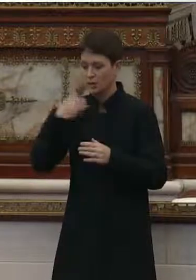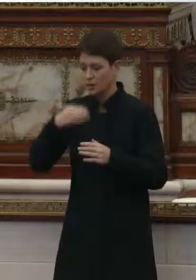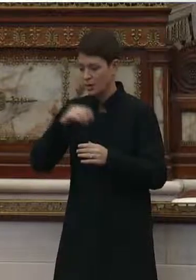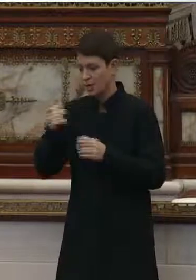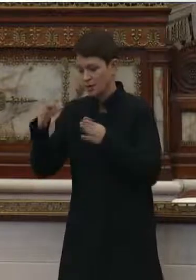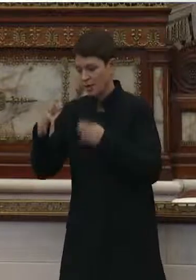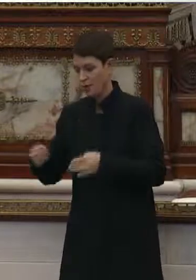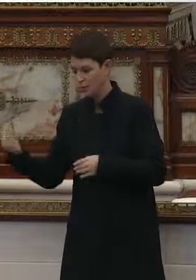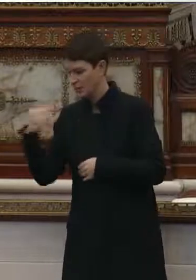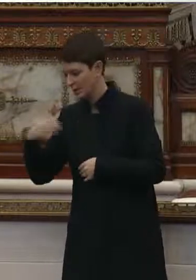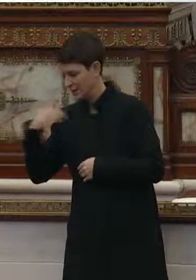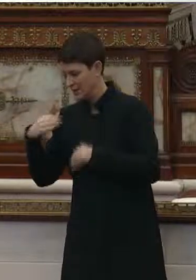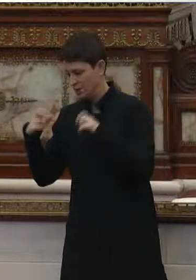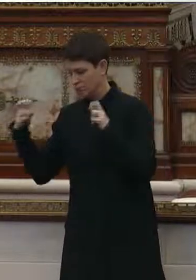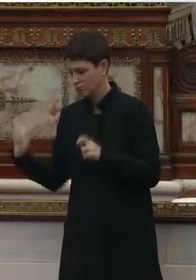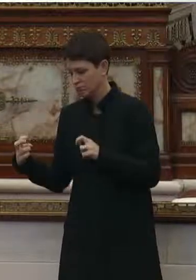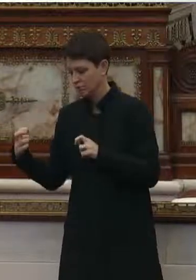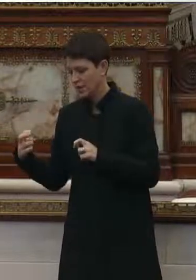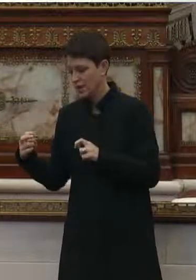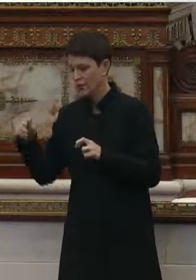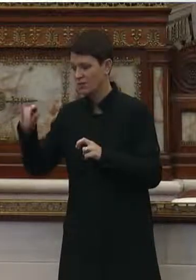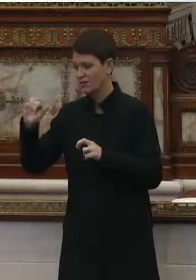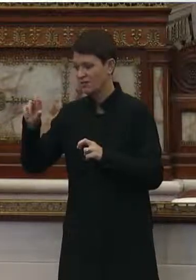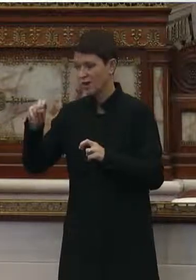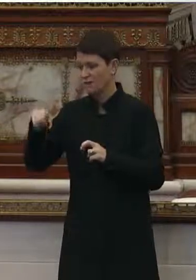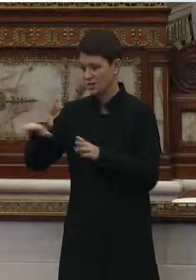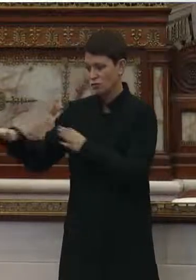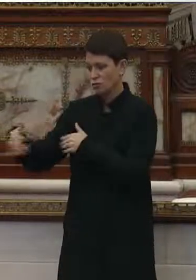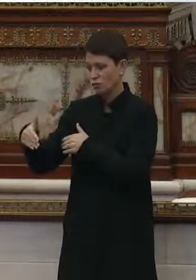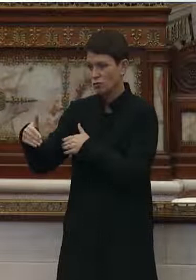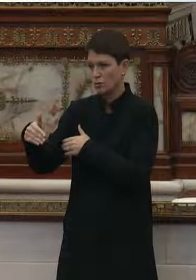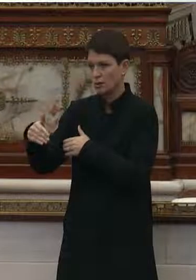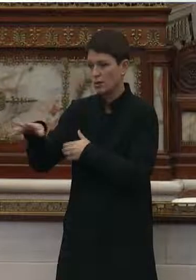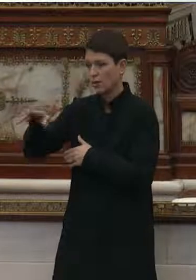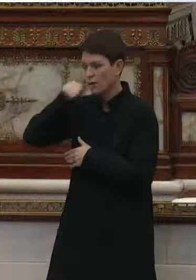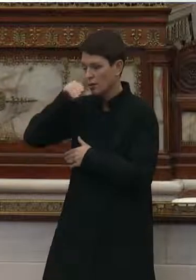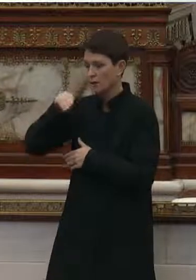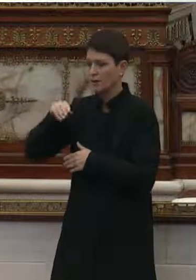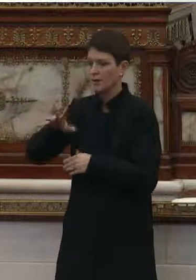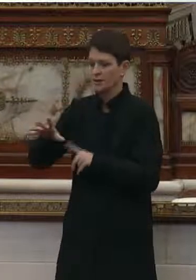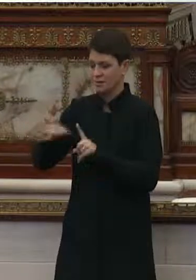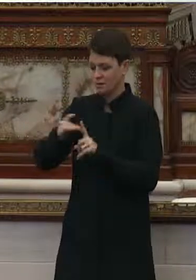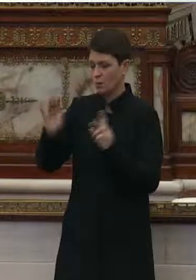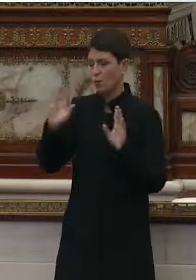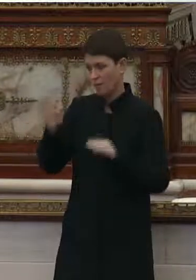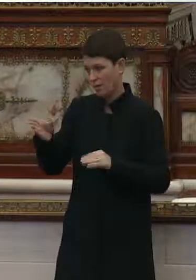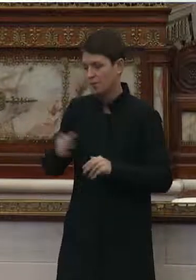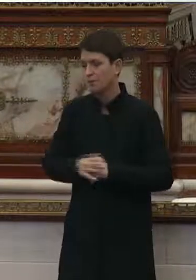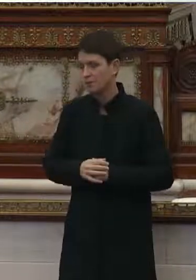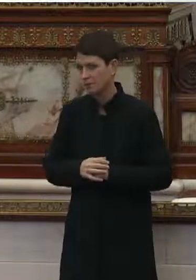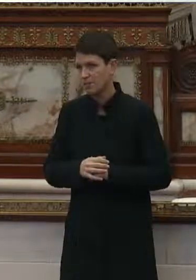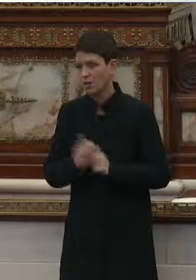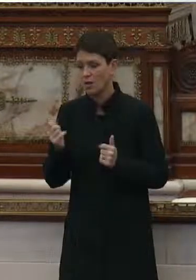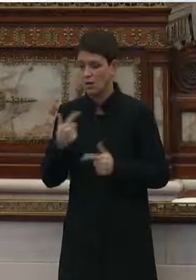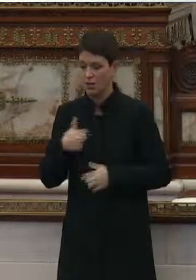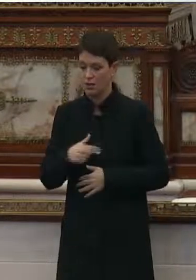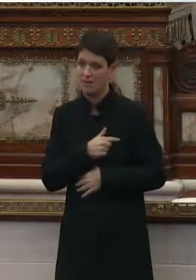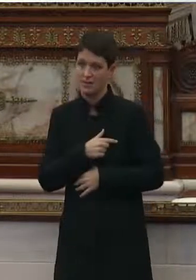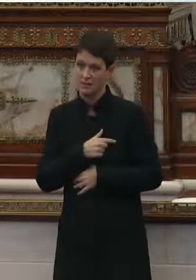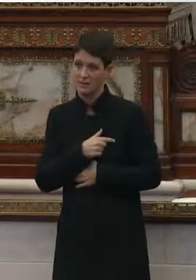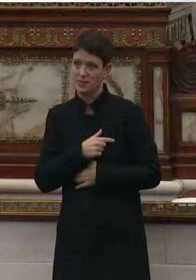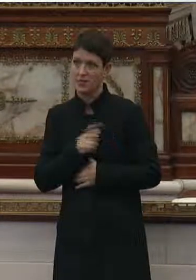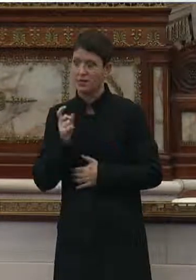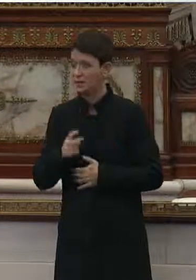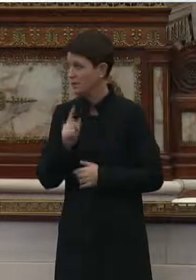other individuals and there's coronavirus in the room, people will become infected. So if all of us can be as